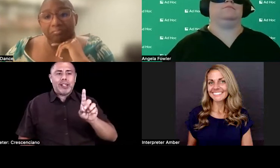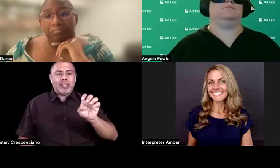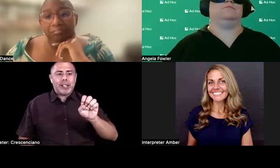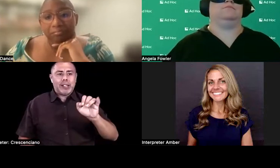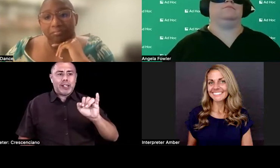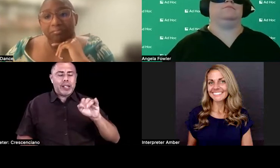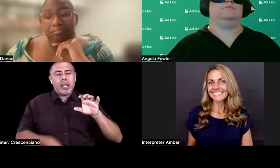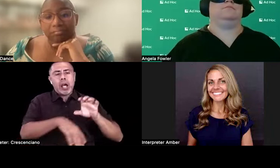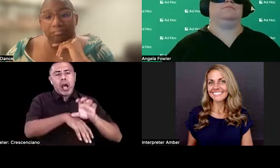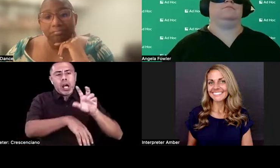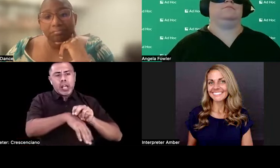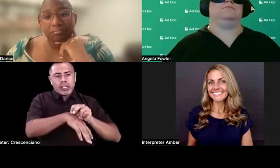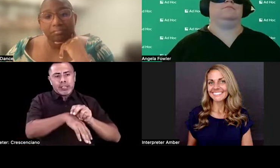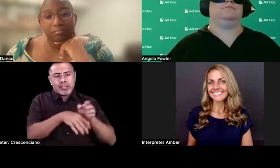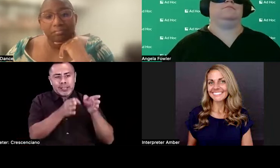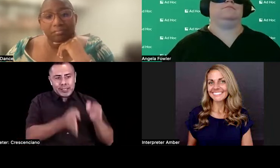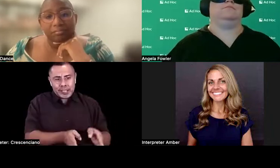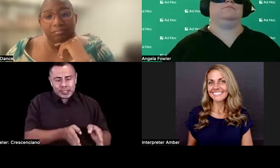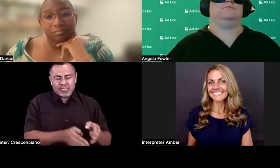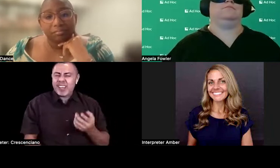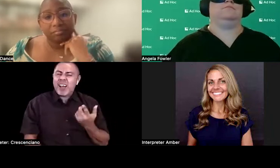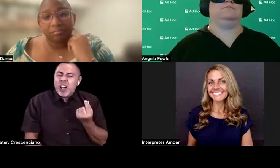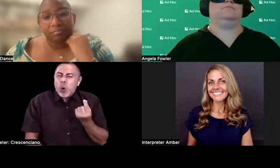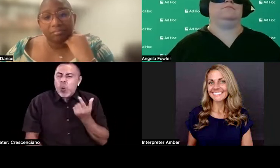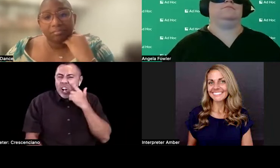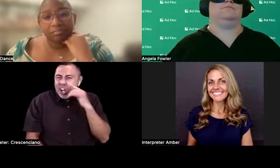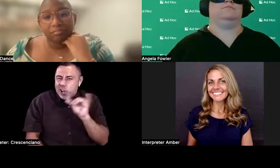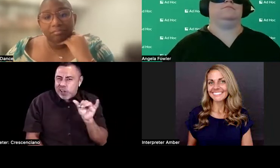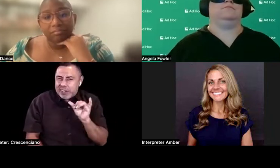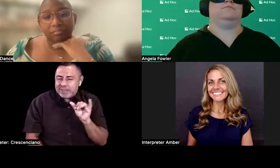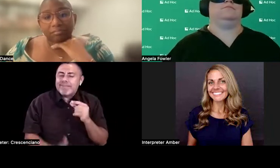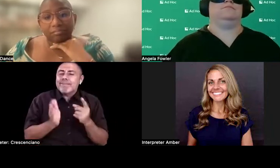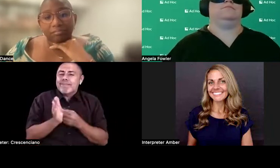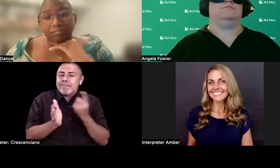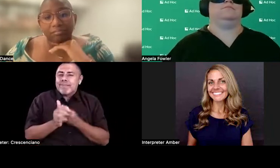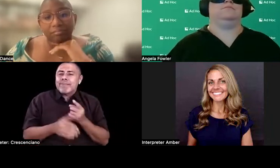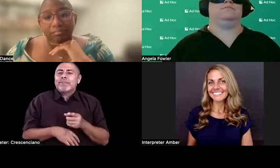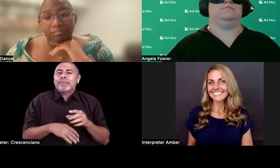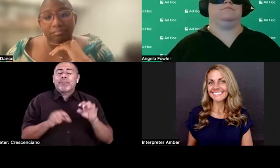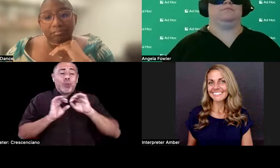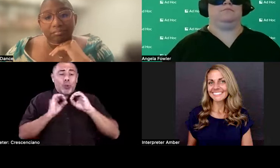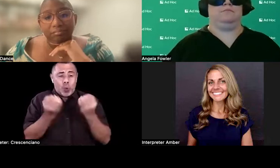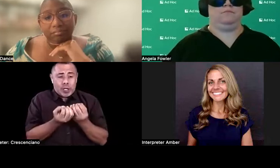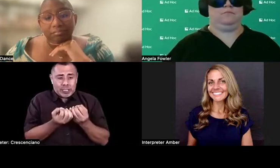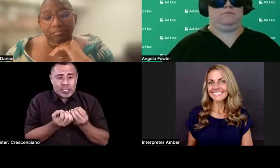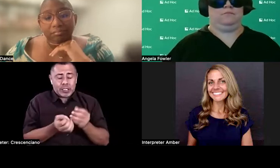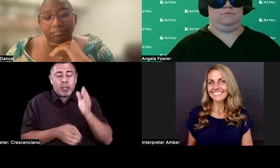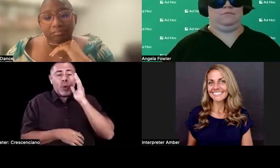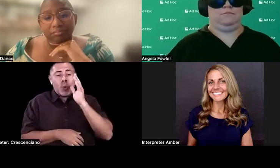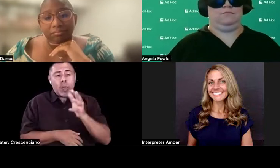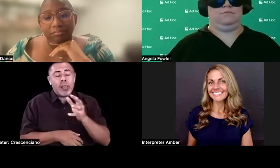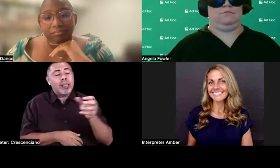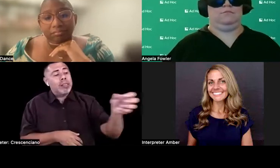And what that can look like is, um, the organization will have the DEI consultant who is